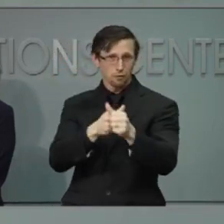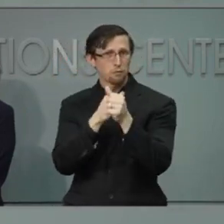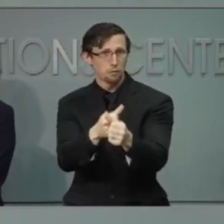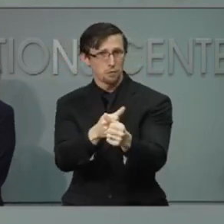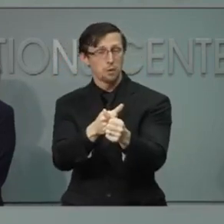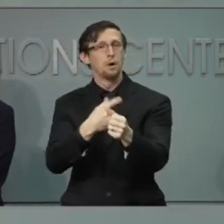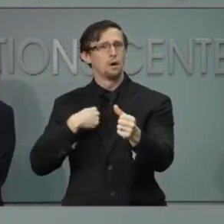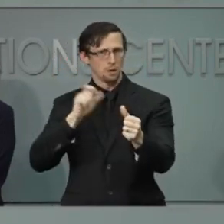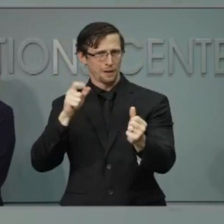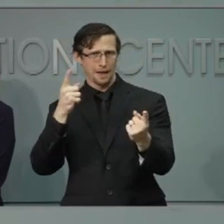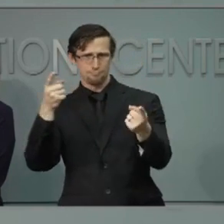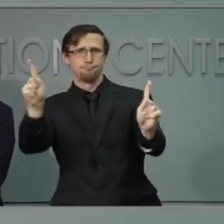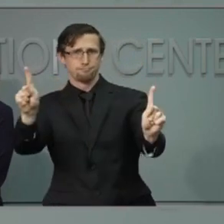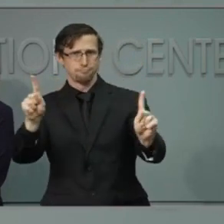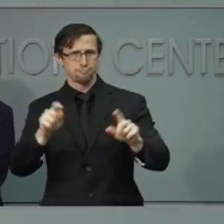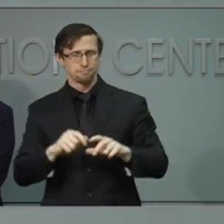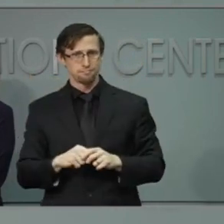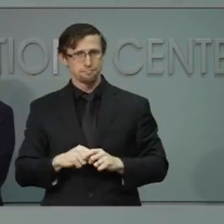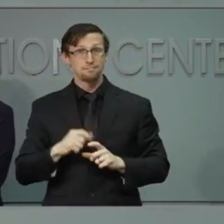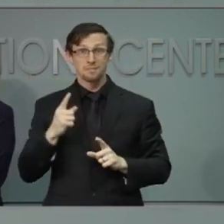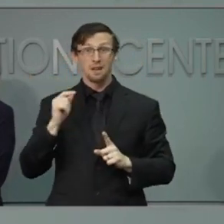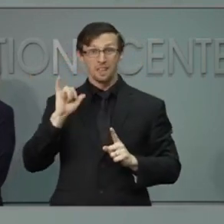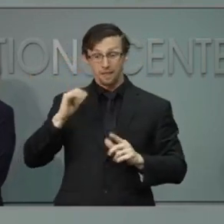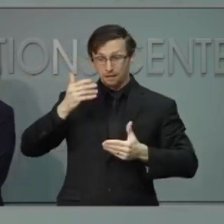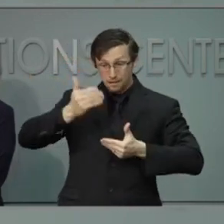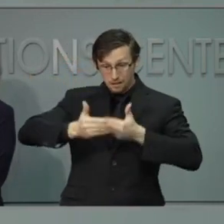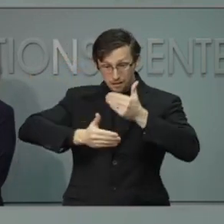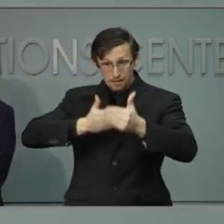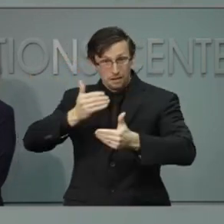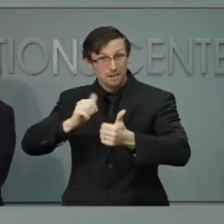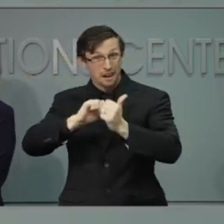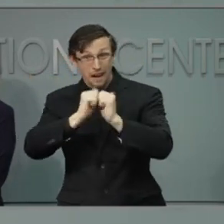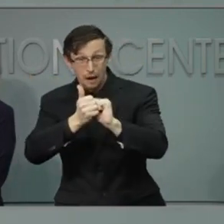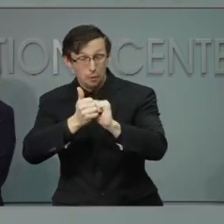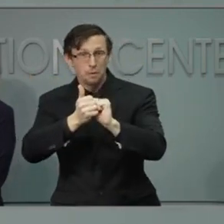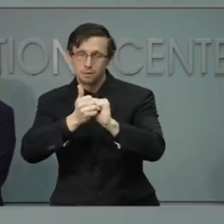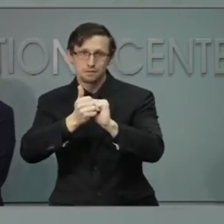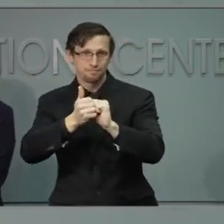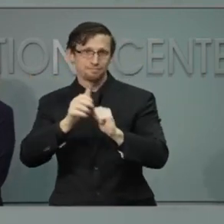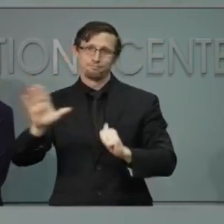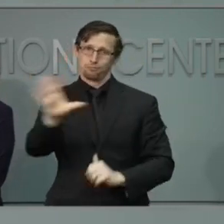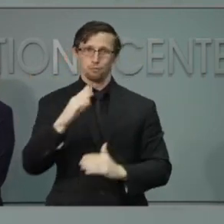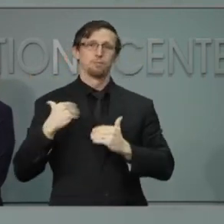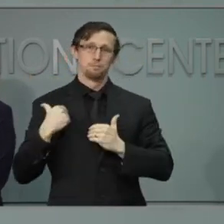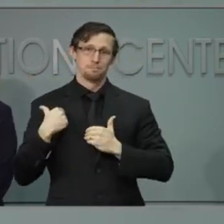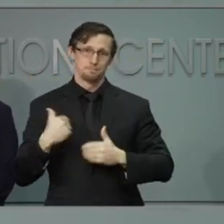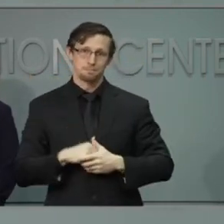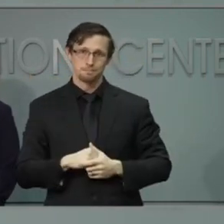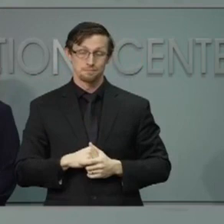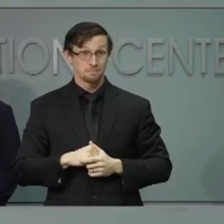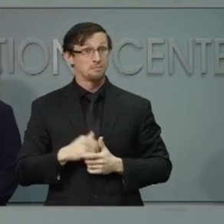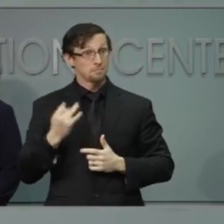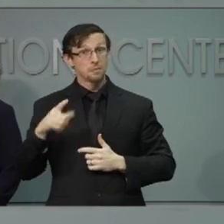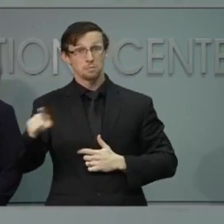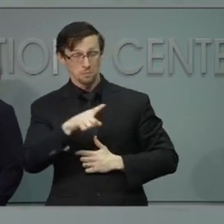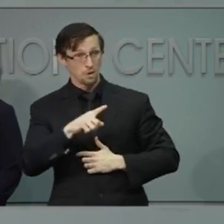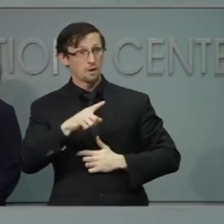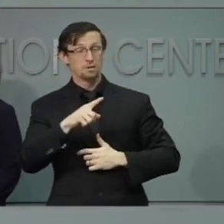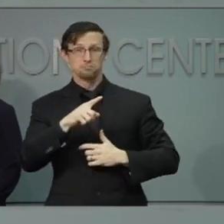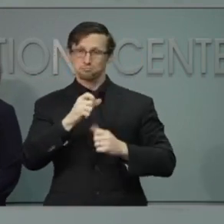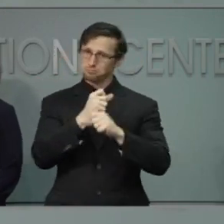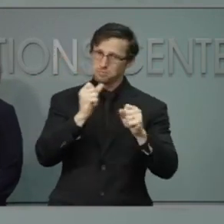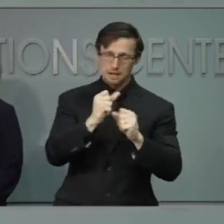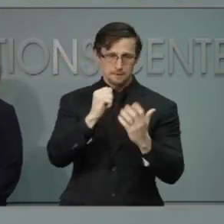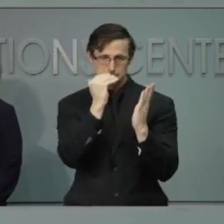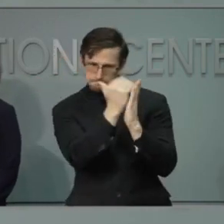I said at the outset, how we get to the other side is up to each of you. We want people to follow the safety guidelines